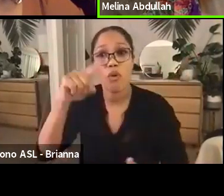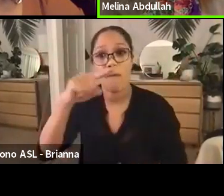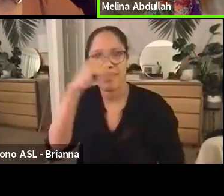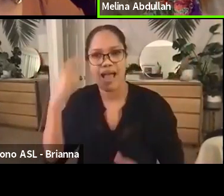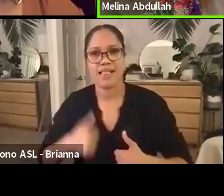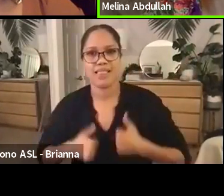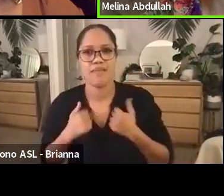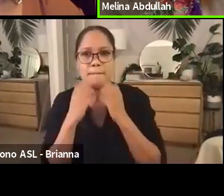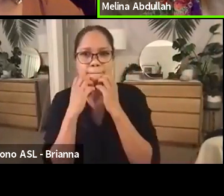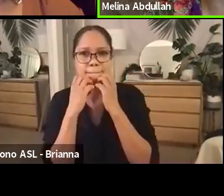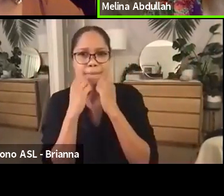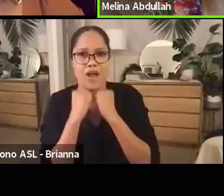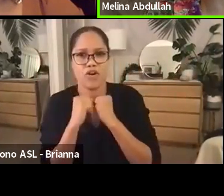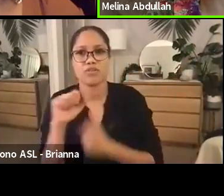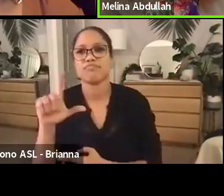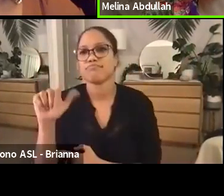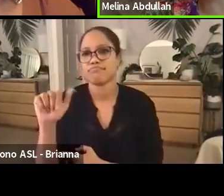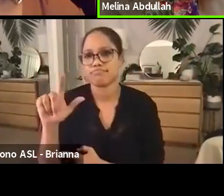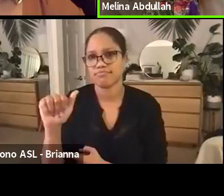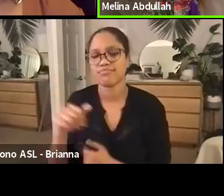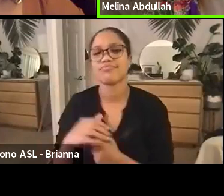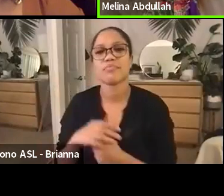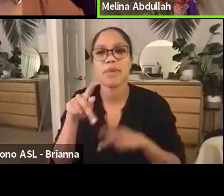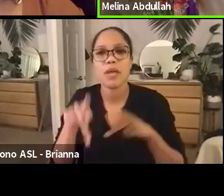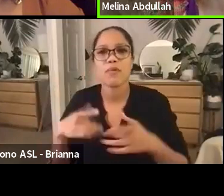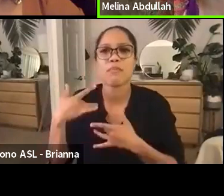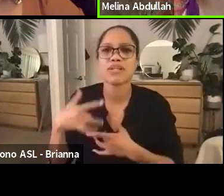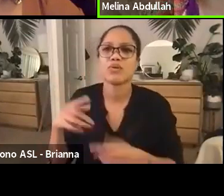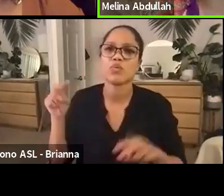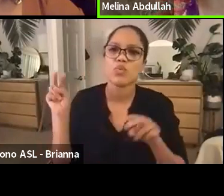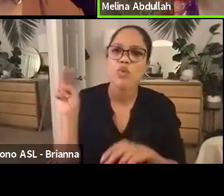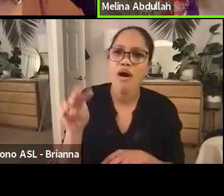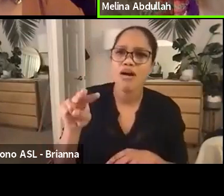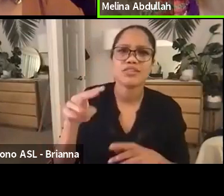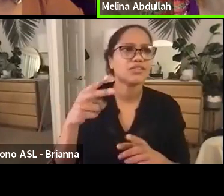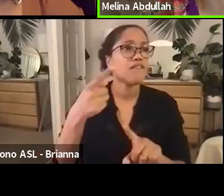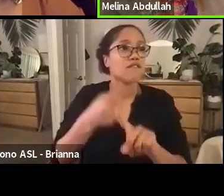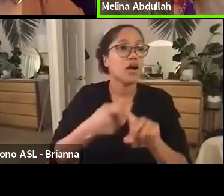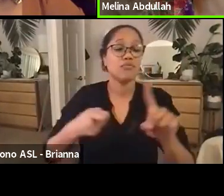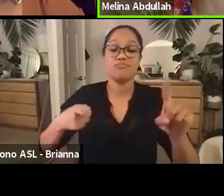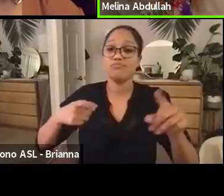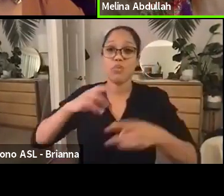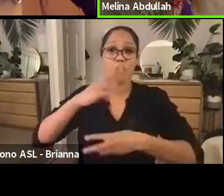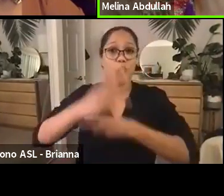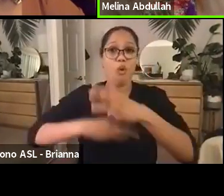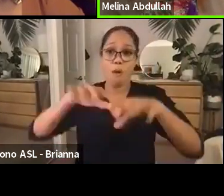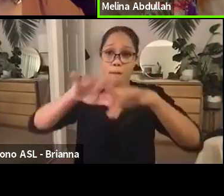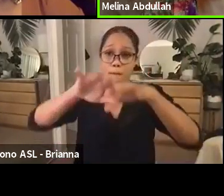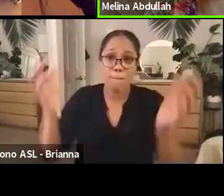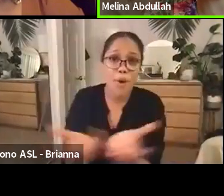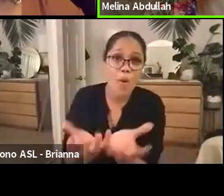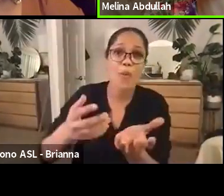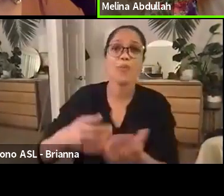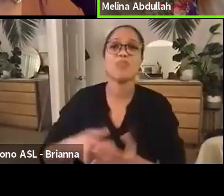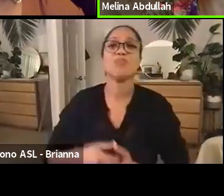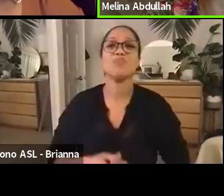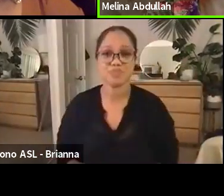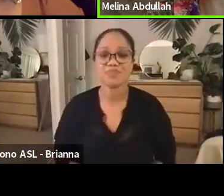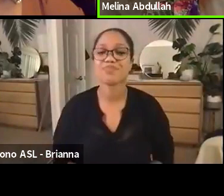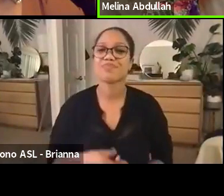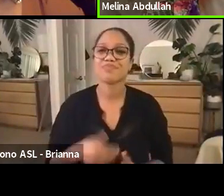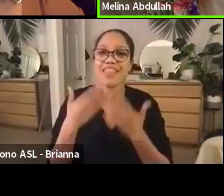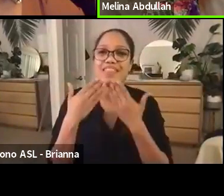Matter Los Angeles. And people are tuning in from around the world. We're grateful for you for tuning in every